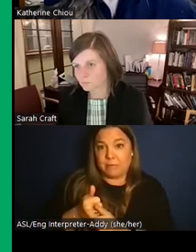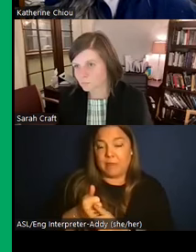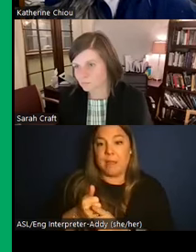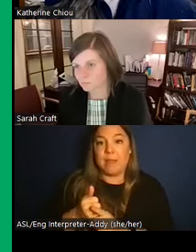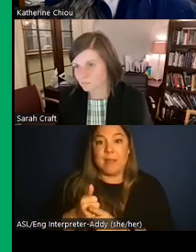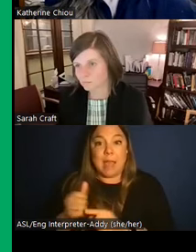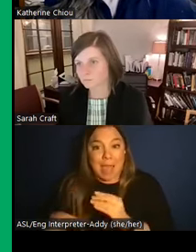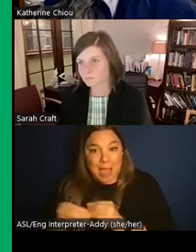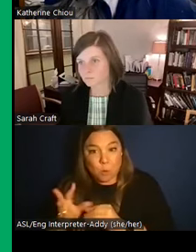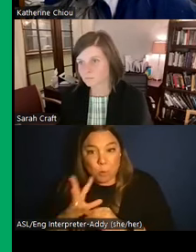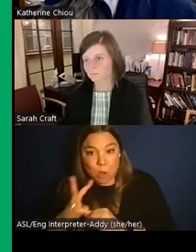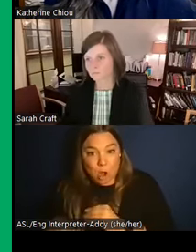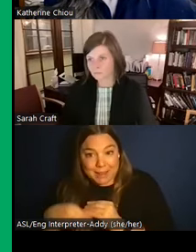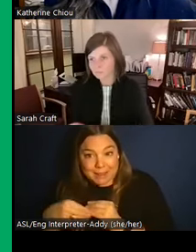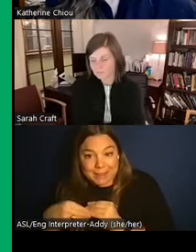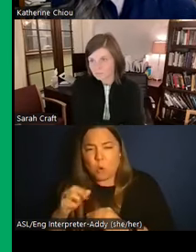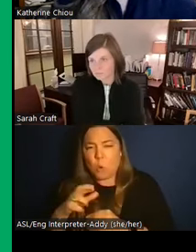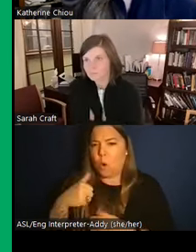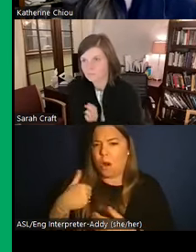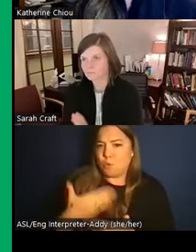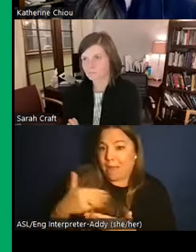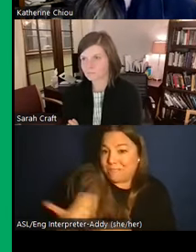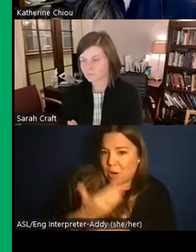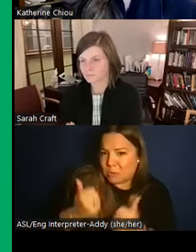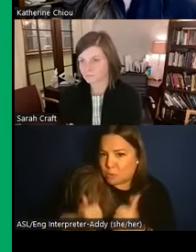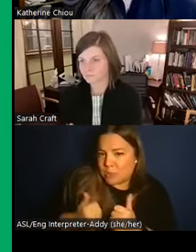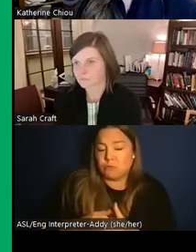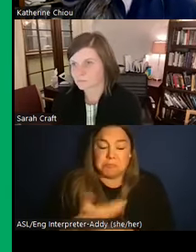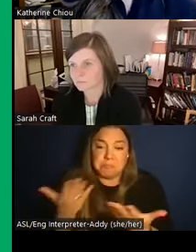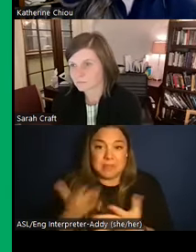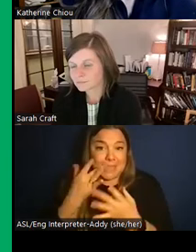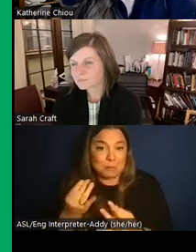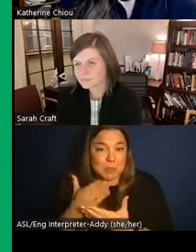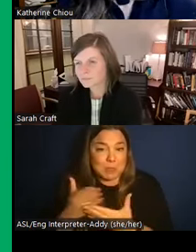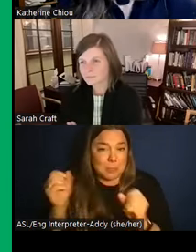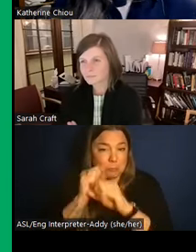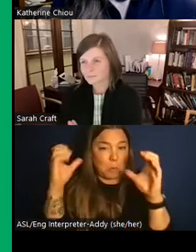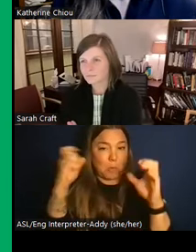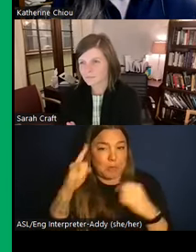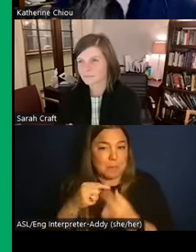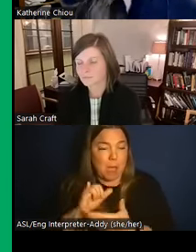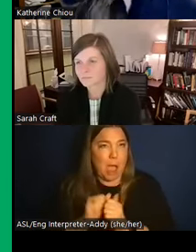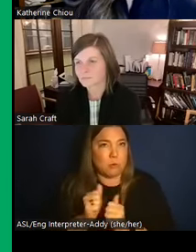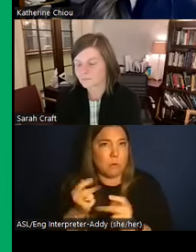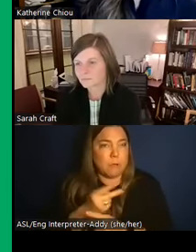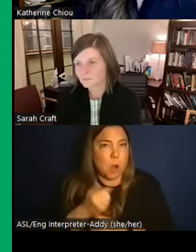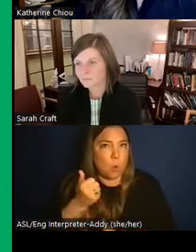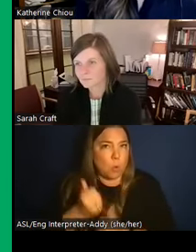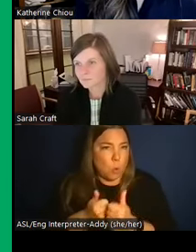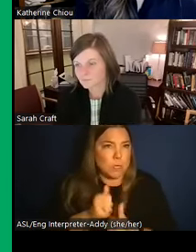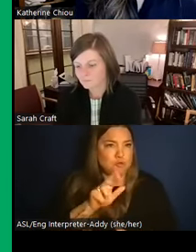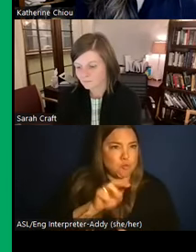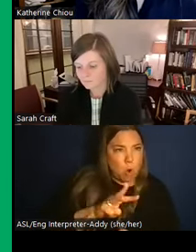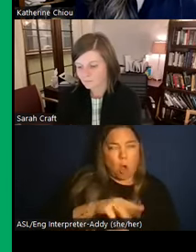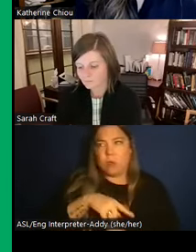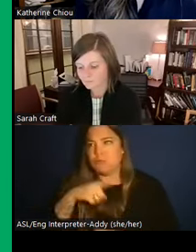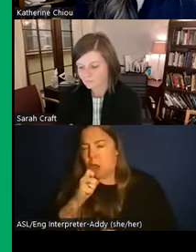or if they came in like fresh. That would be a really interesting thing to think about how to separate out. But I know at least in terms of